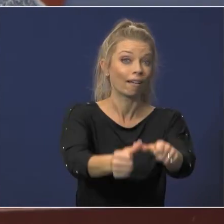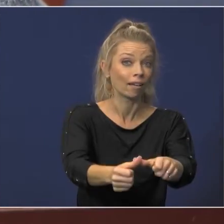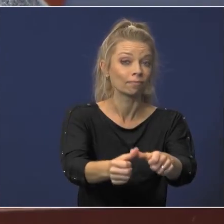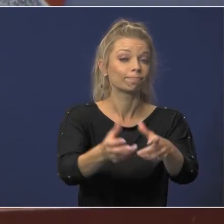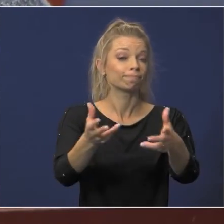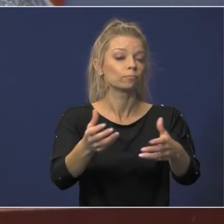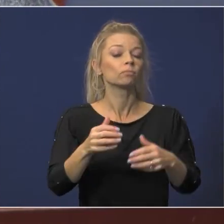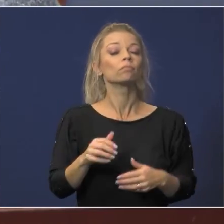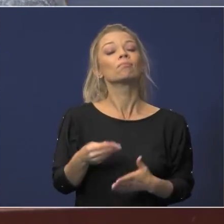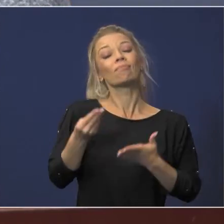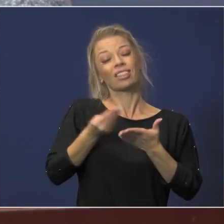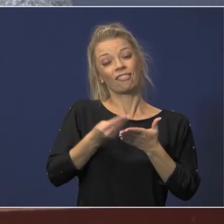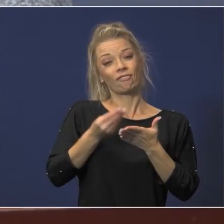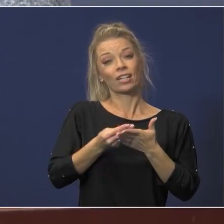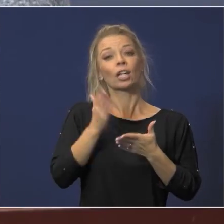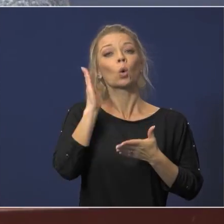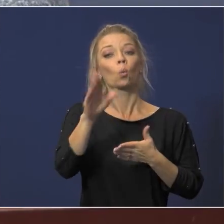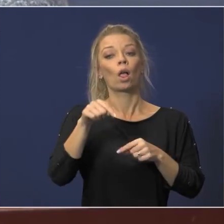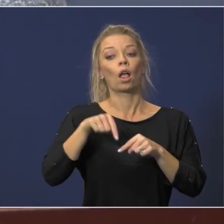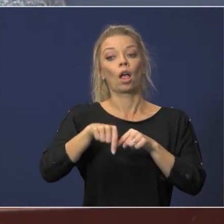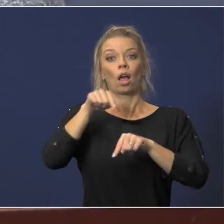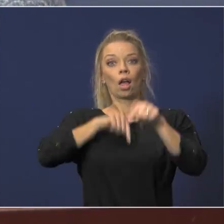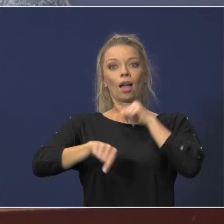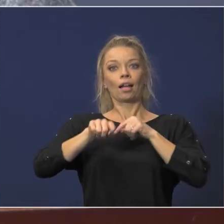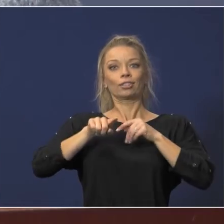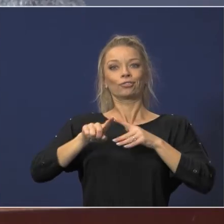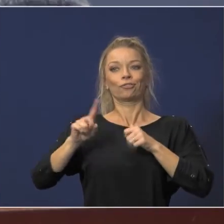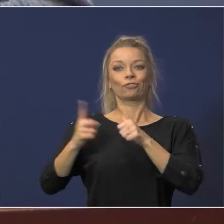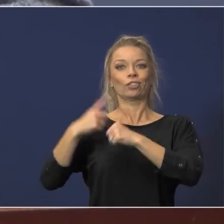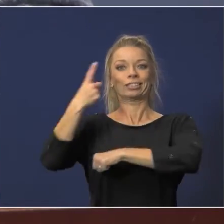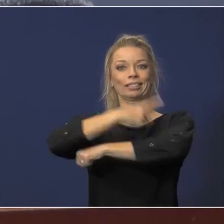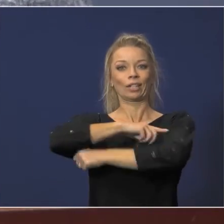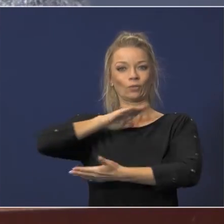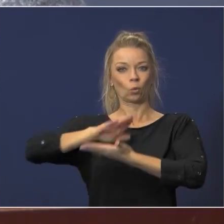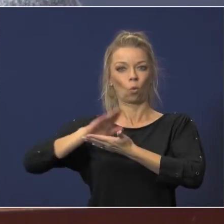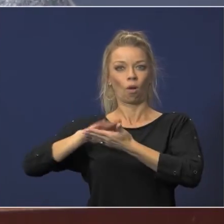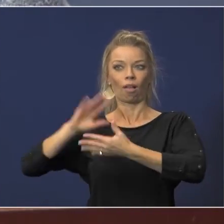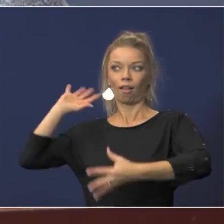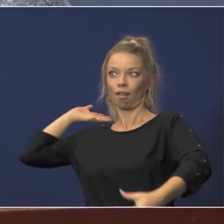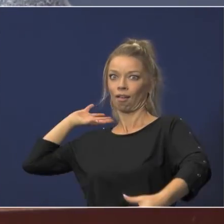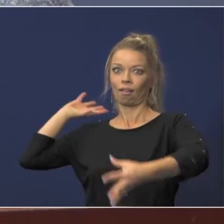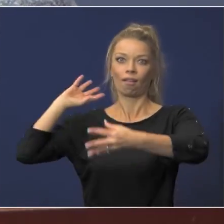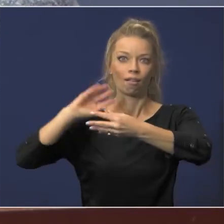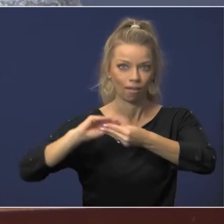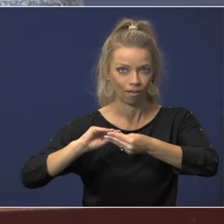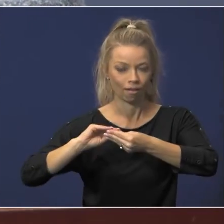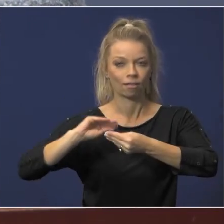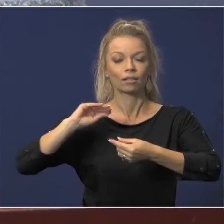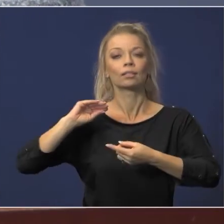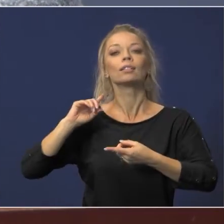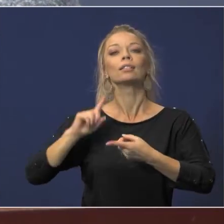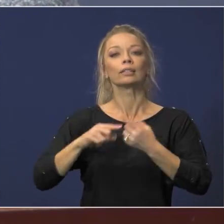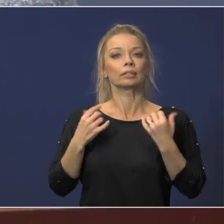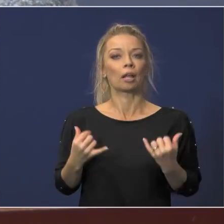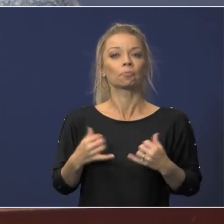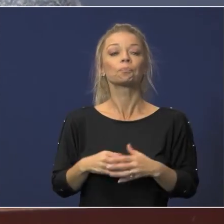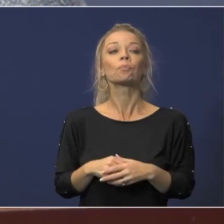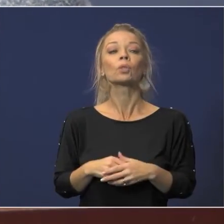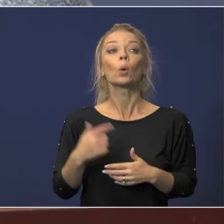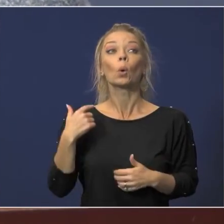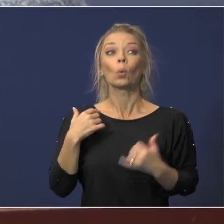the funding is retroactive to the first day of school we we we are um